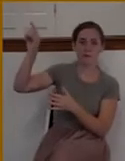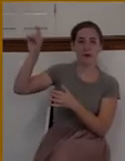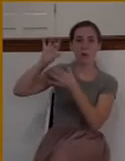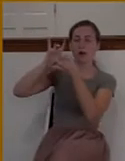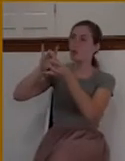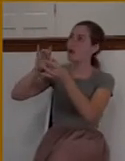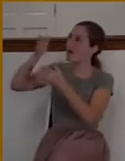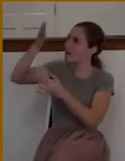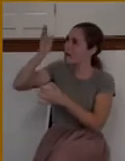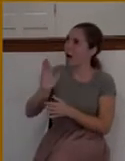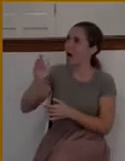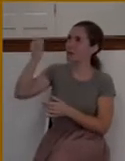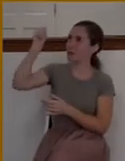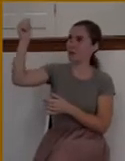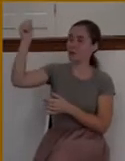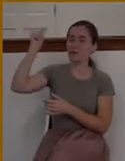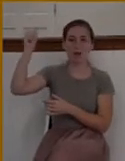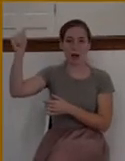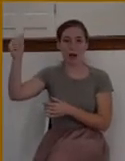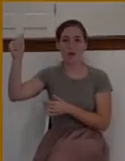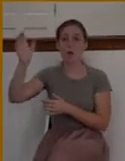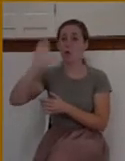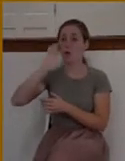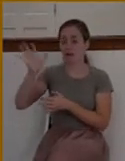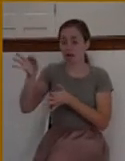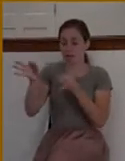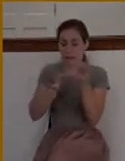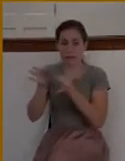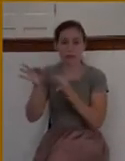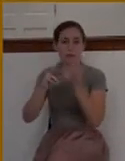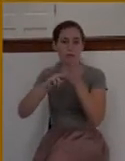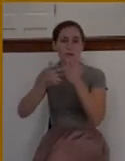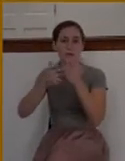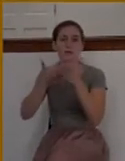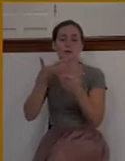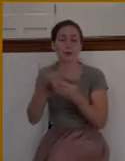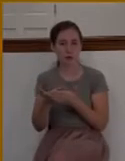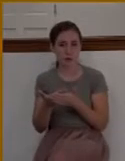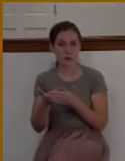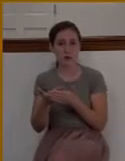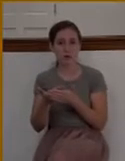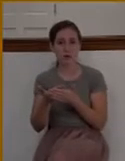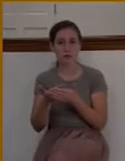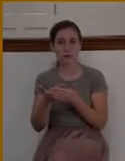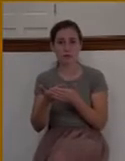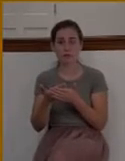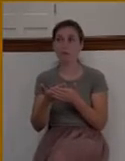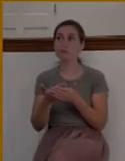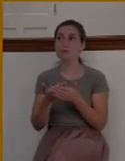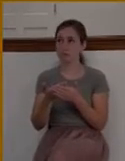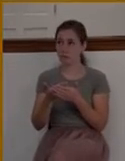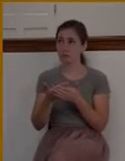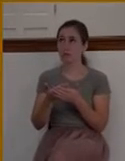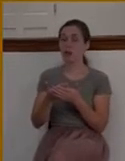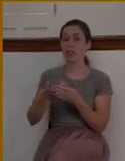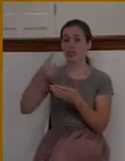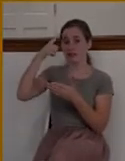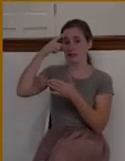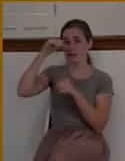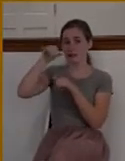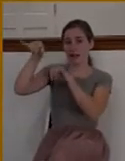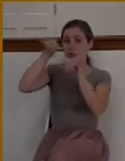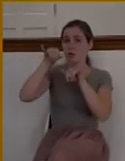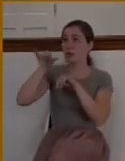true goodness. And that goodness, that standard of goodness is found in the law of